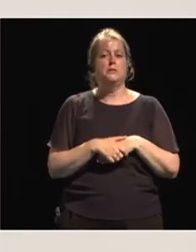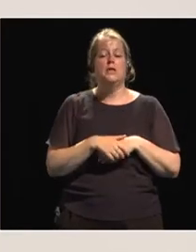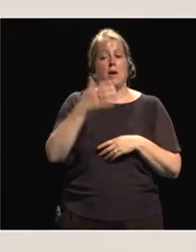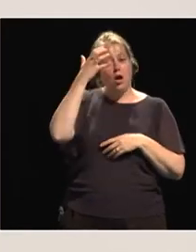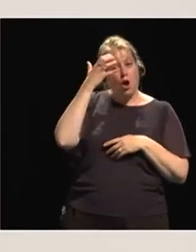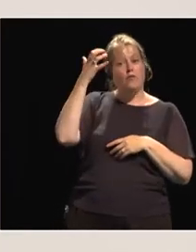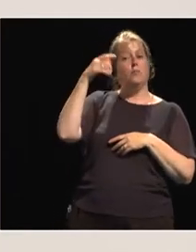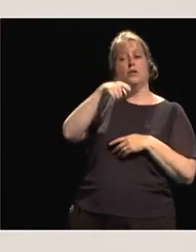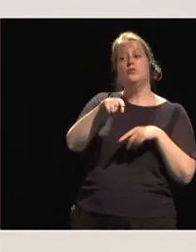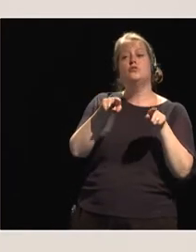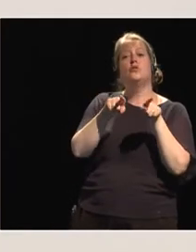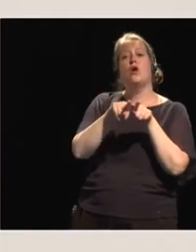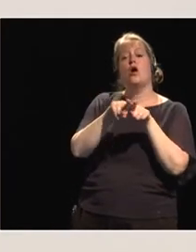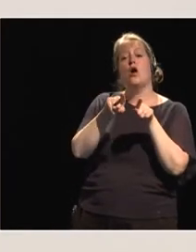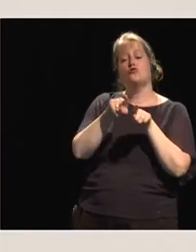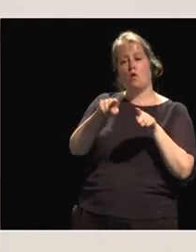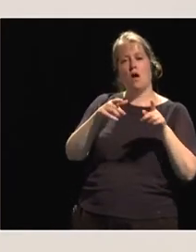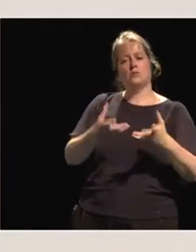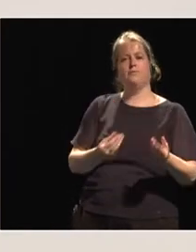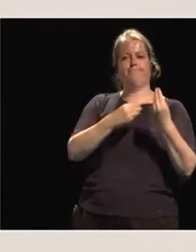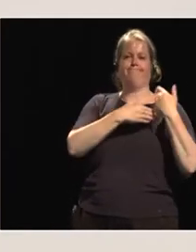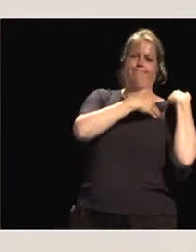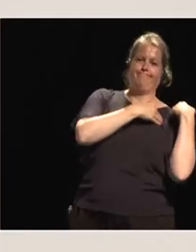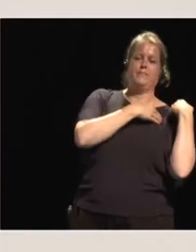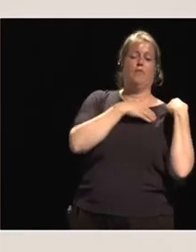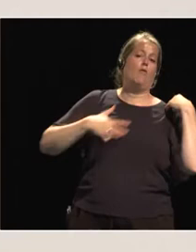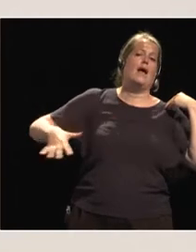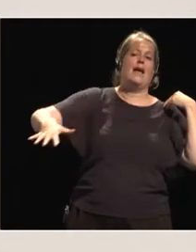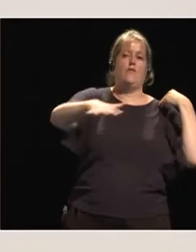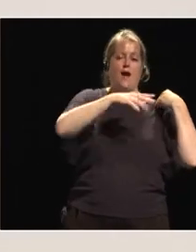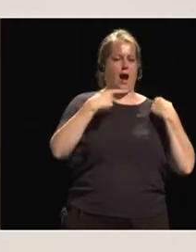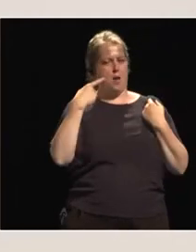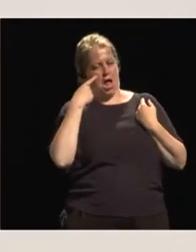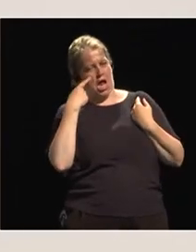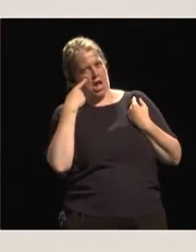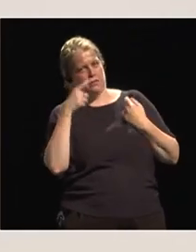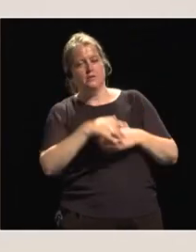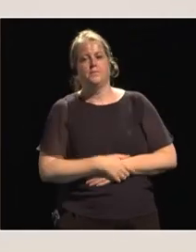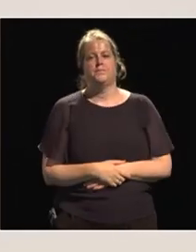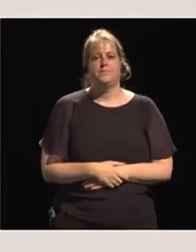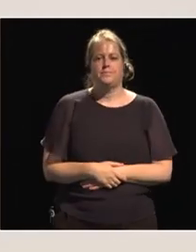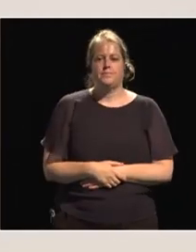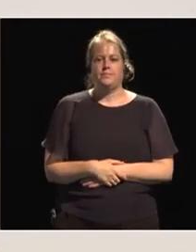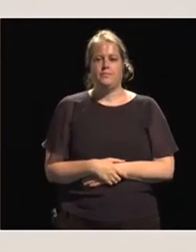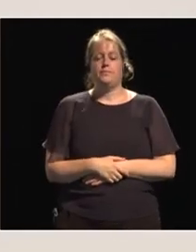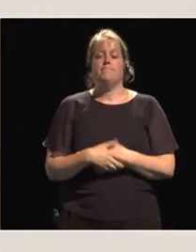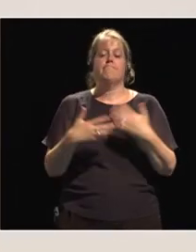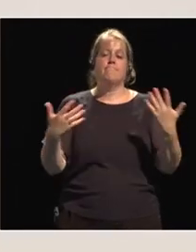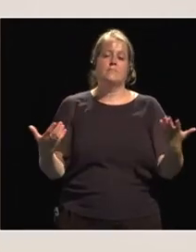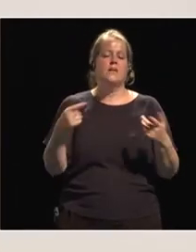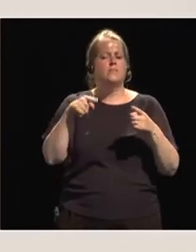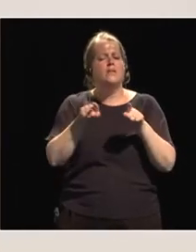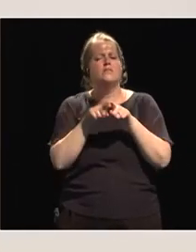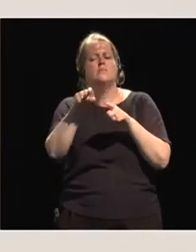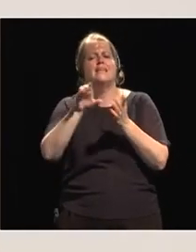role, create conducive environment for private sector to come in, investment law